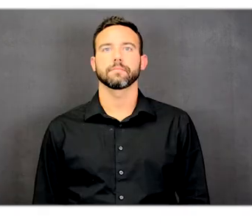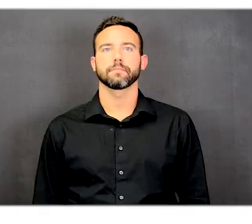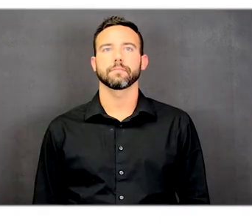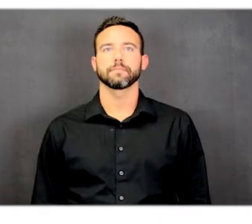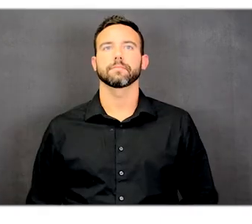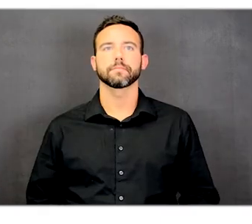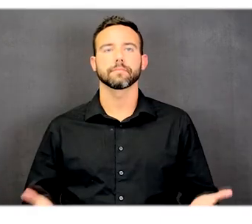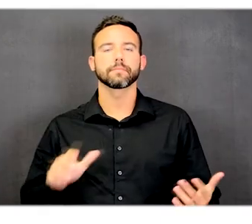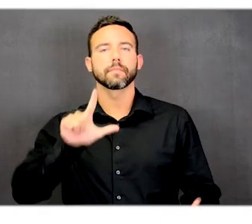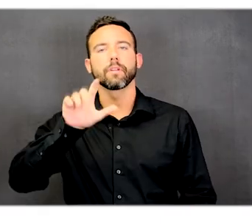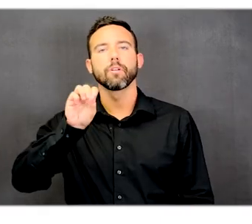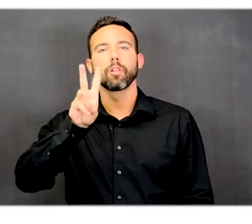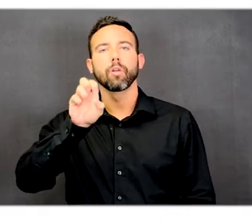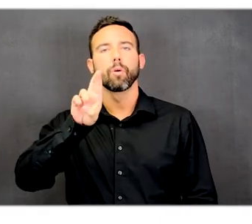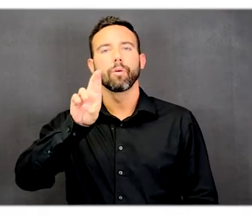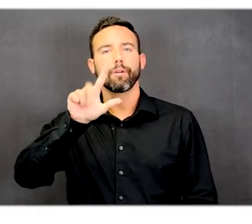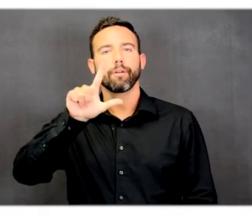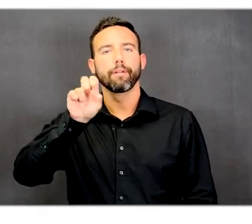Lower level amenities.